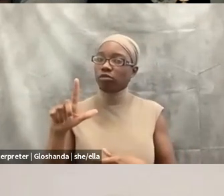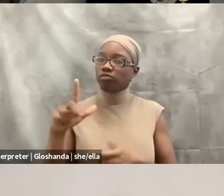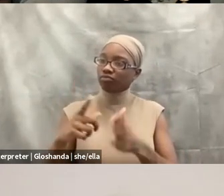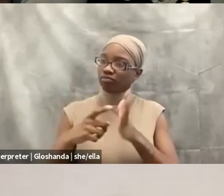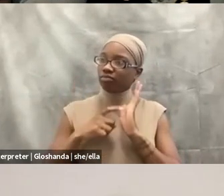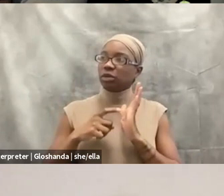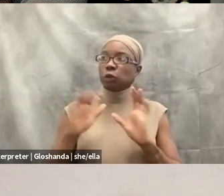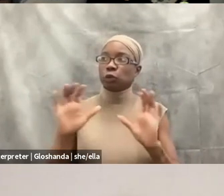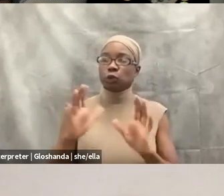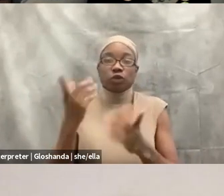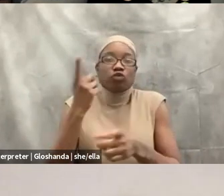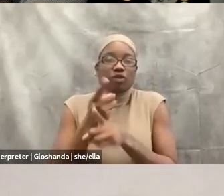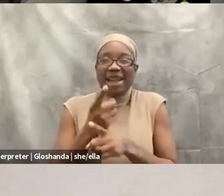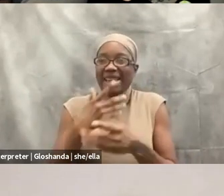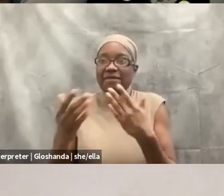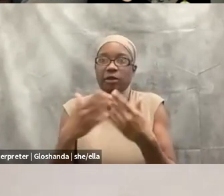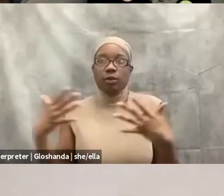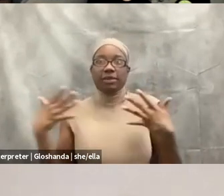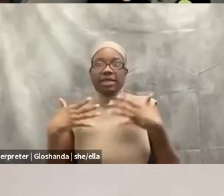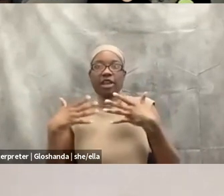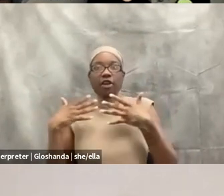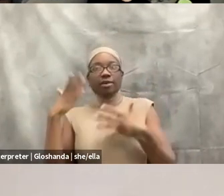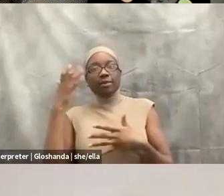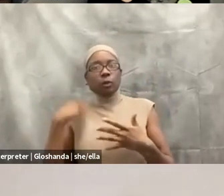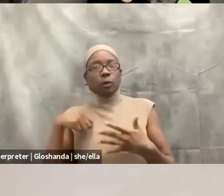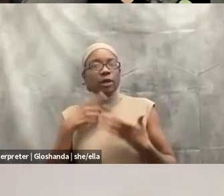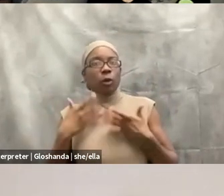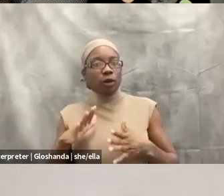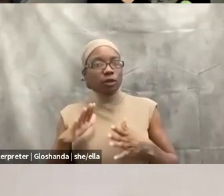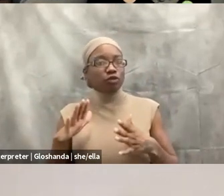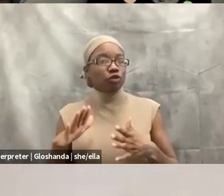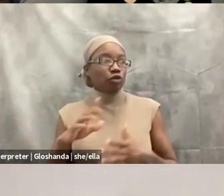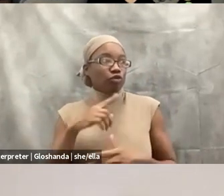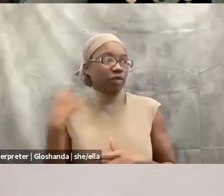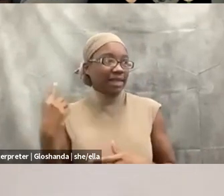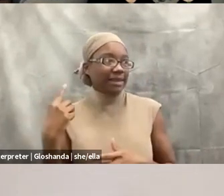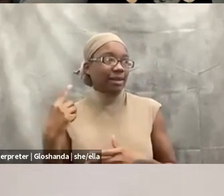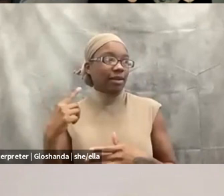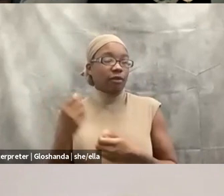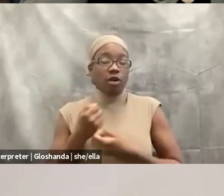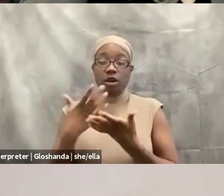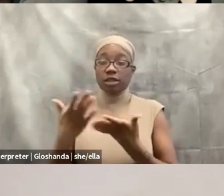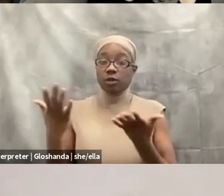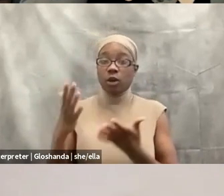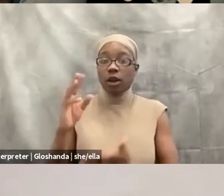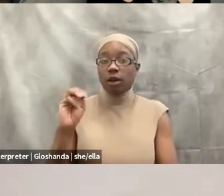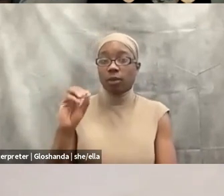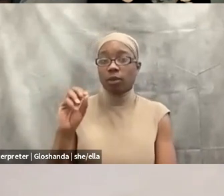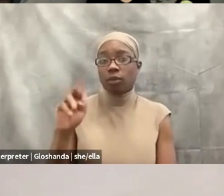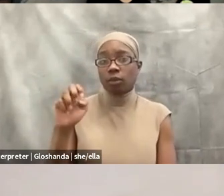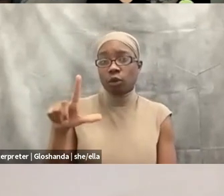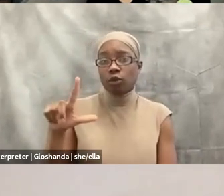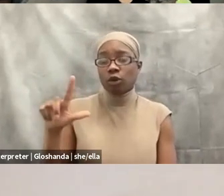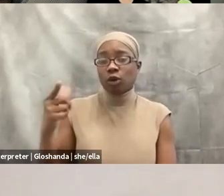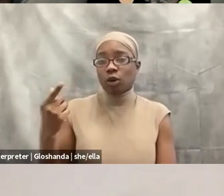we don't risk this cause of more harm, um, in the system that are already positive. Um, um, I would